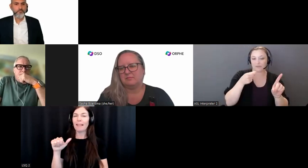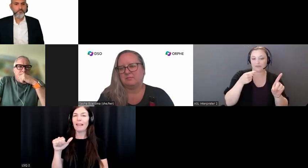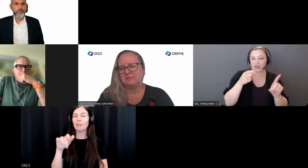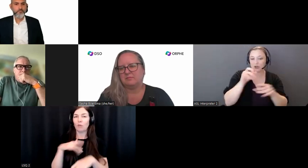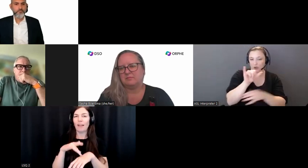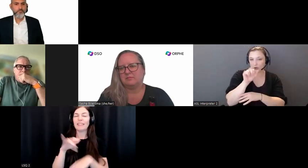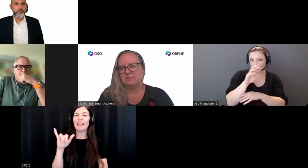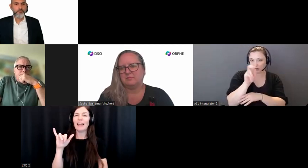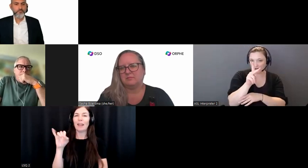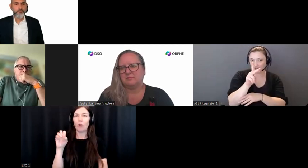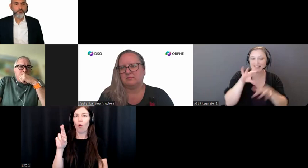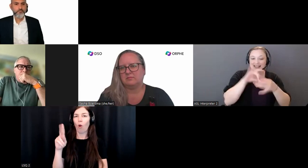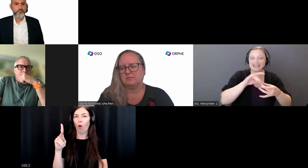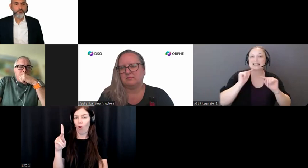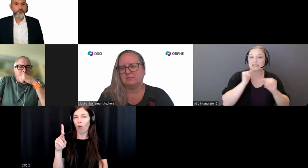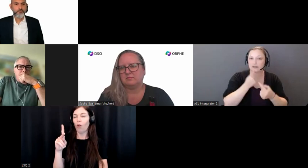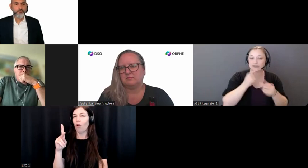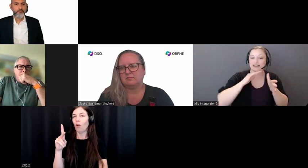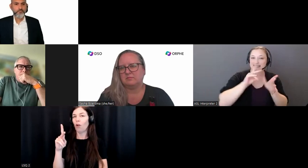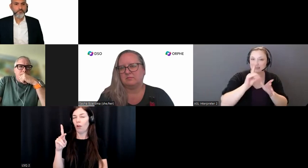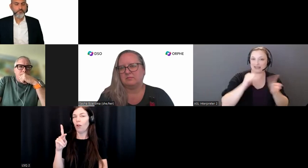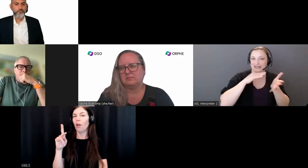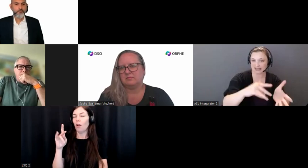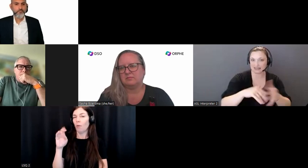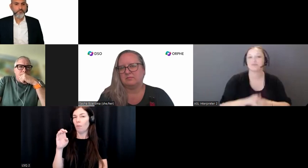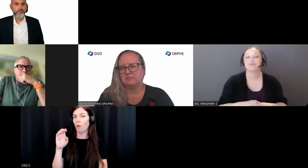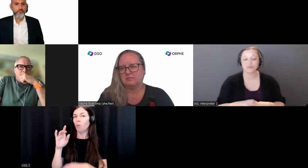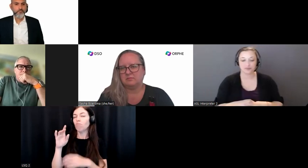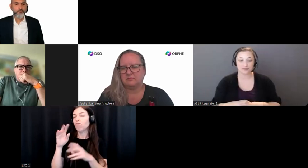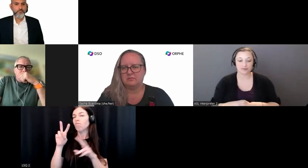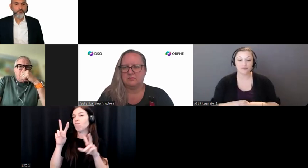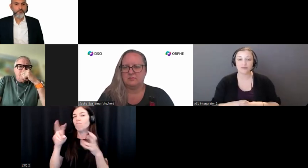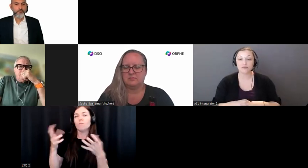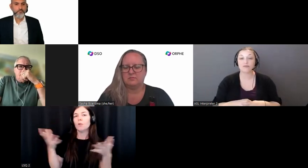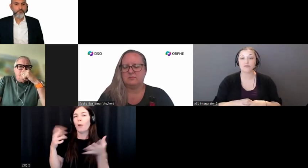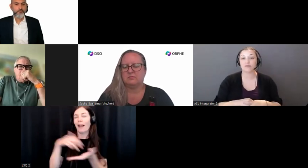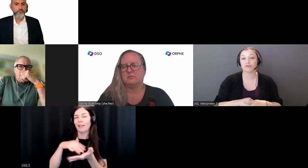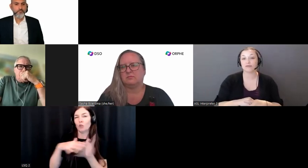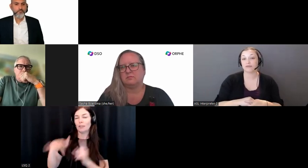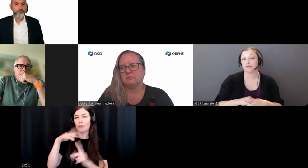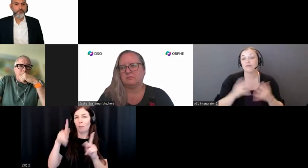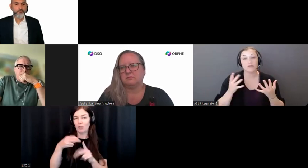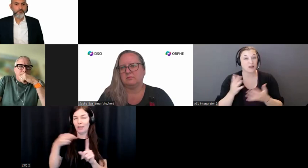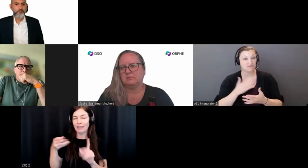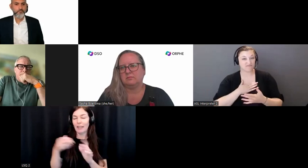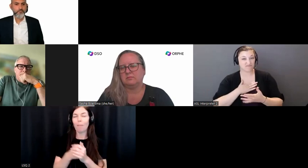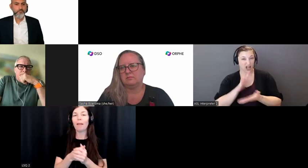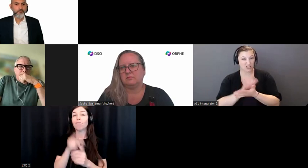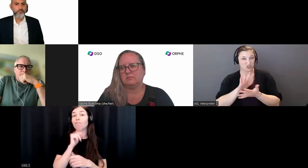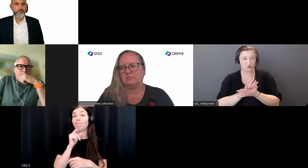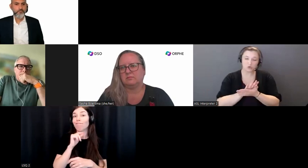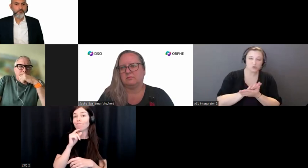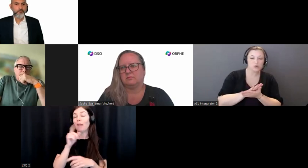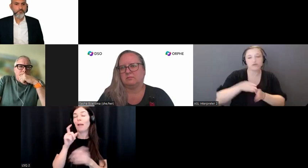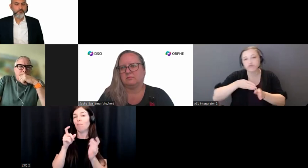I have really early on in my academic career, I thought I wanted to go